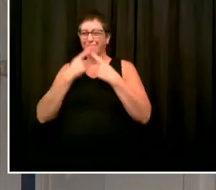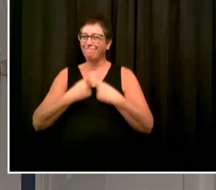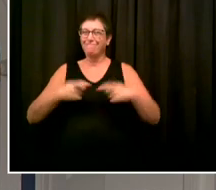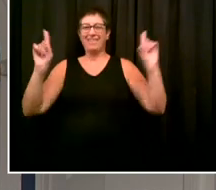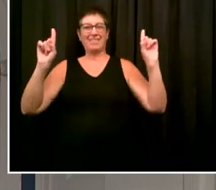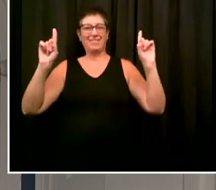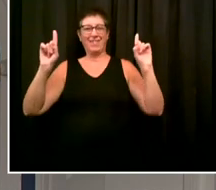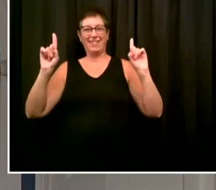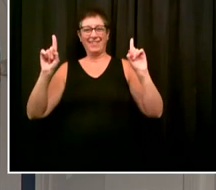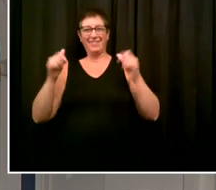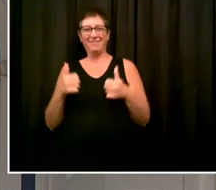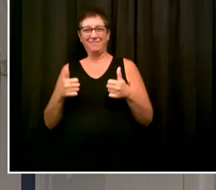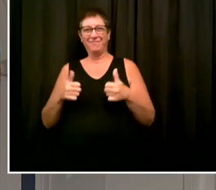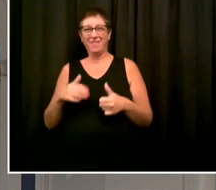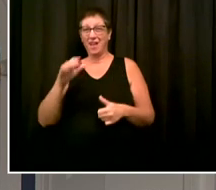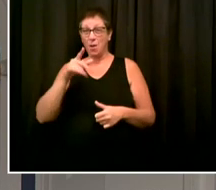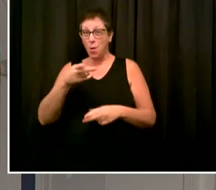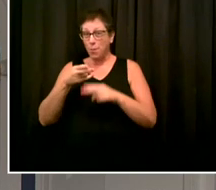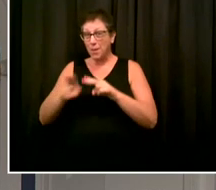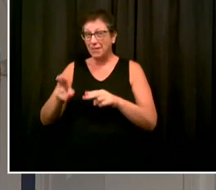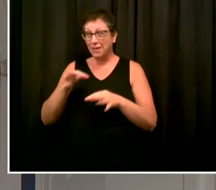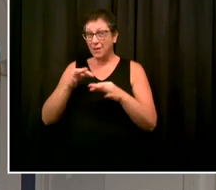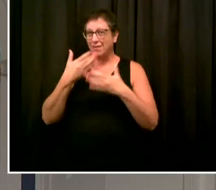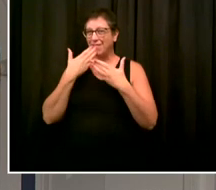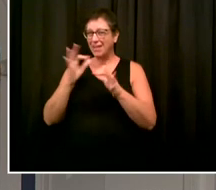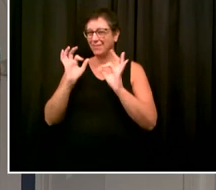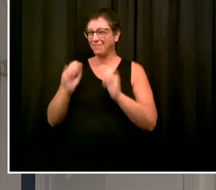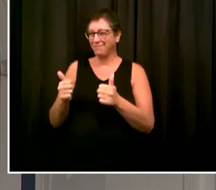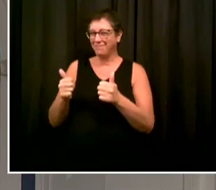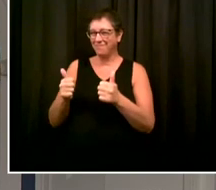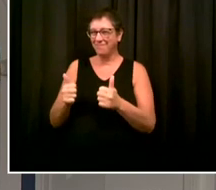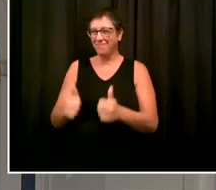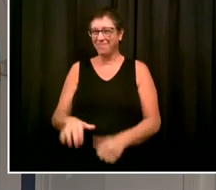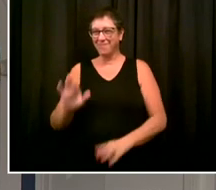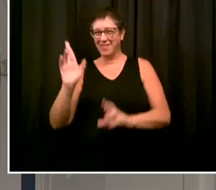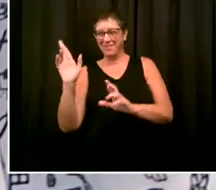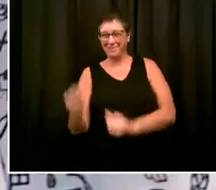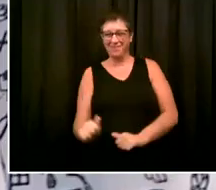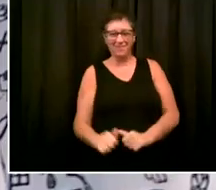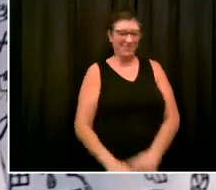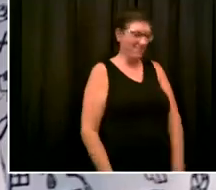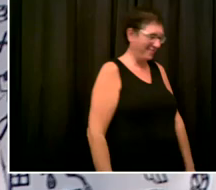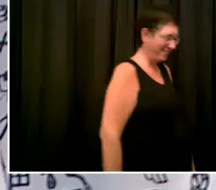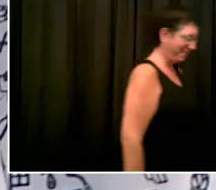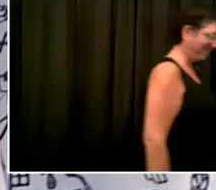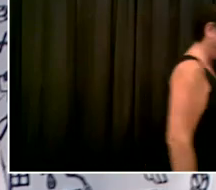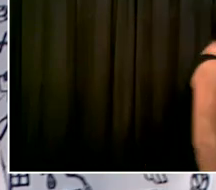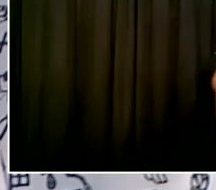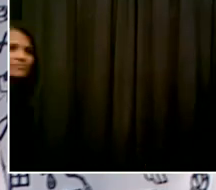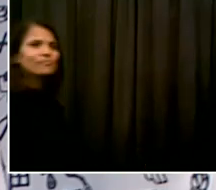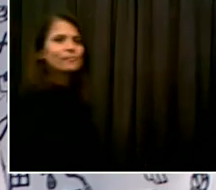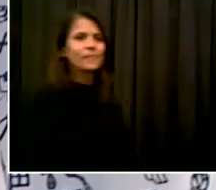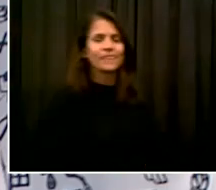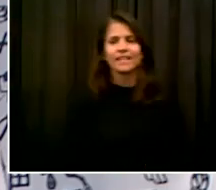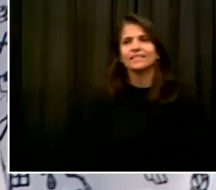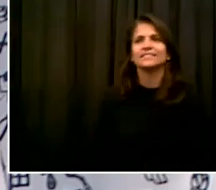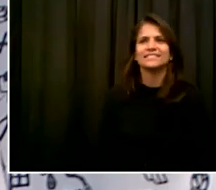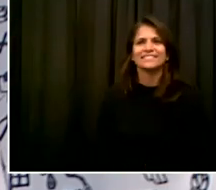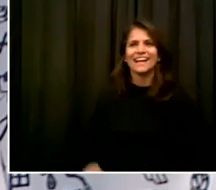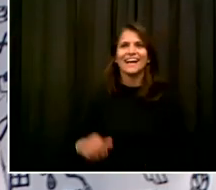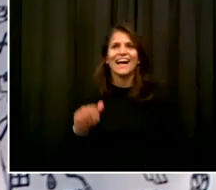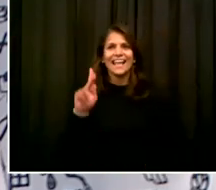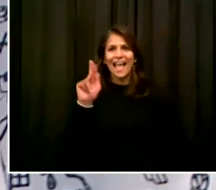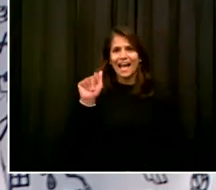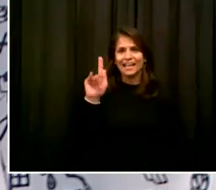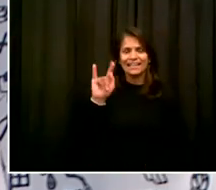Go ahead. Next up we have Katie from the Wall Street Journal. Hi, good morning, everyone. My question is for the chancellor and if the mayor